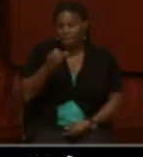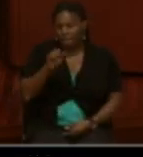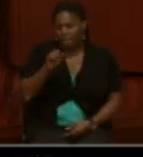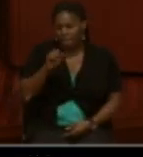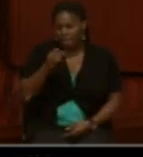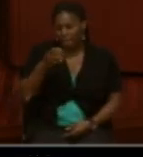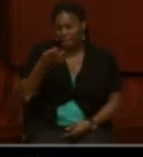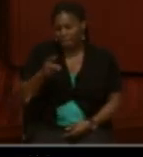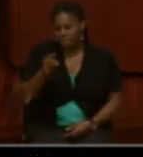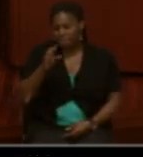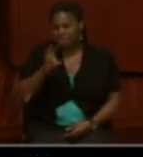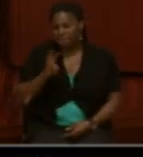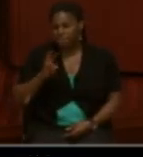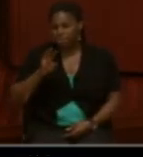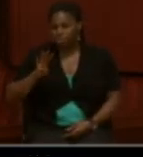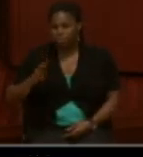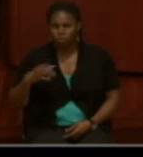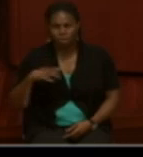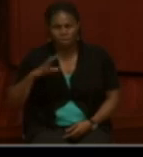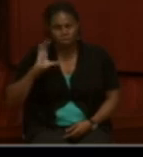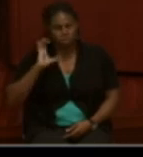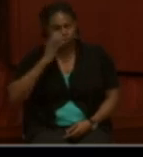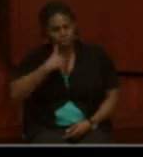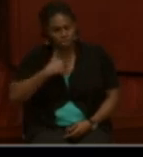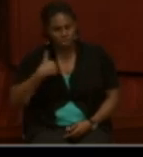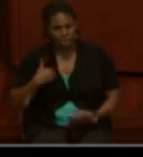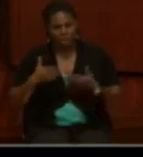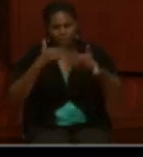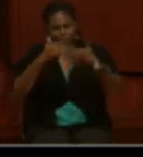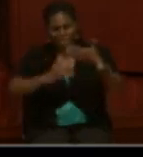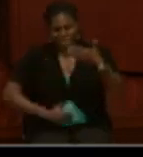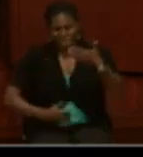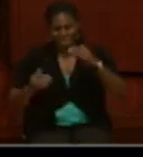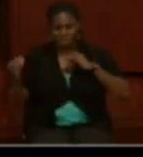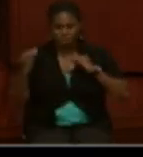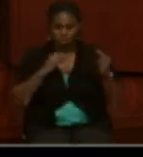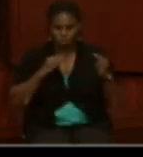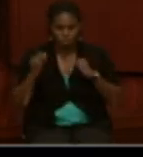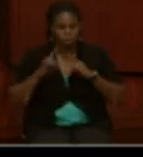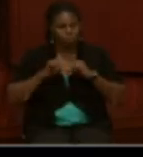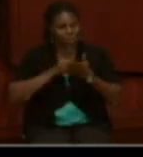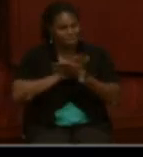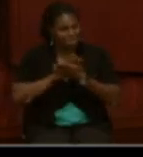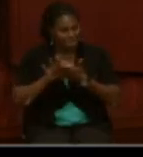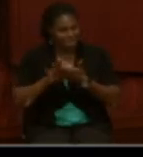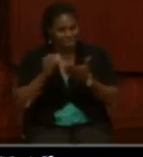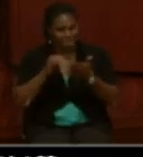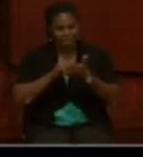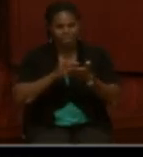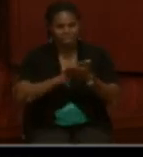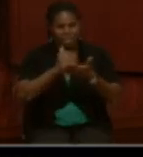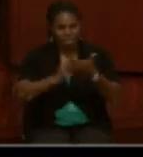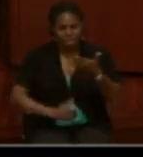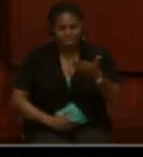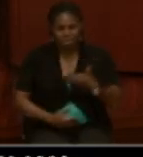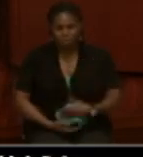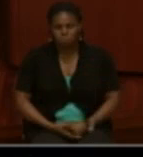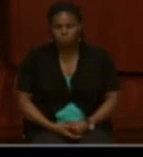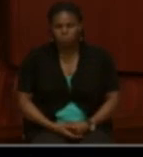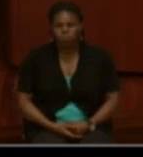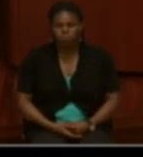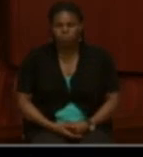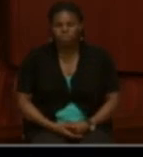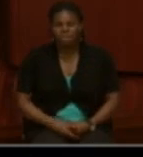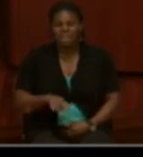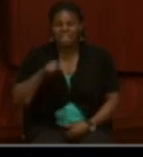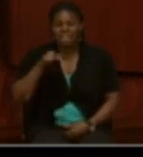1864. So, again, it's unusual to have that listed. So it's nice that they have that listed in this case. This is an